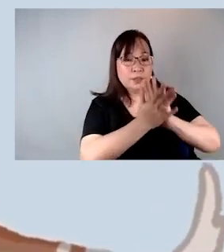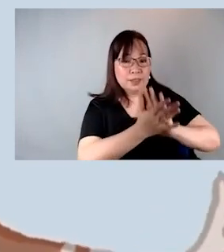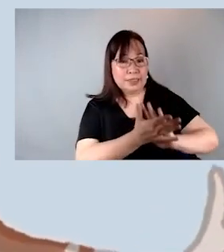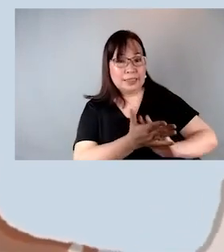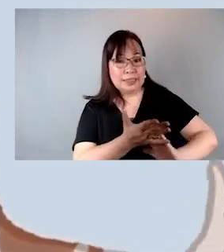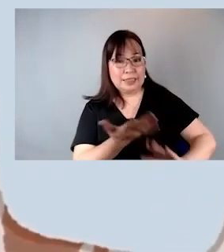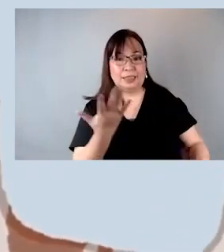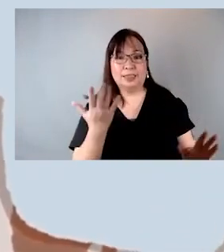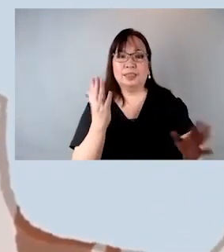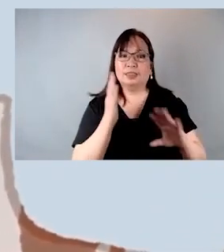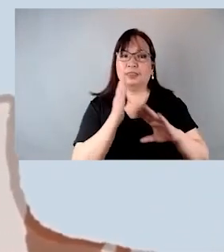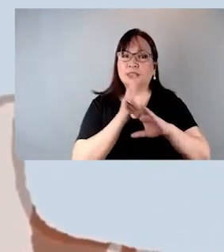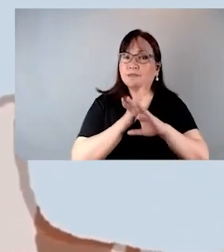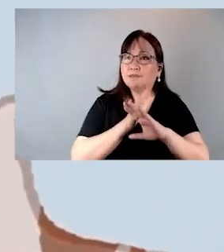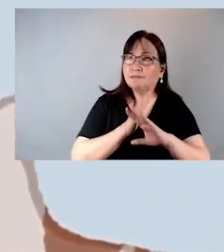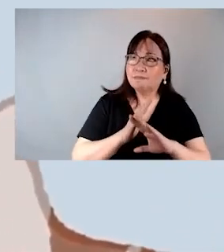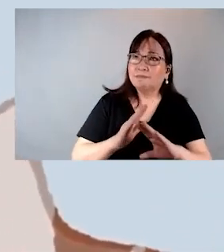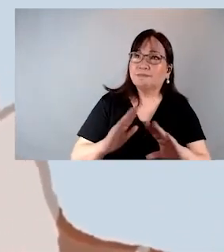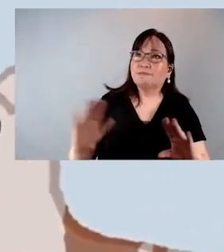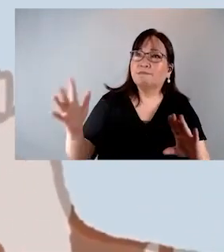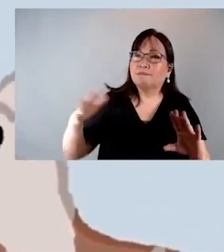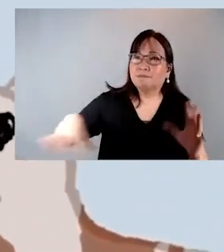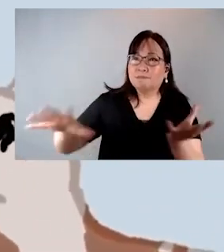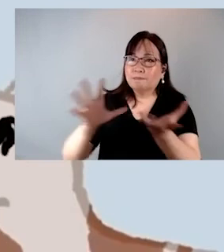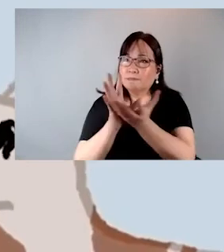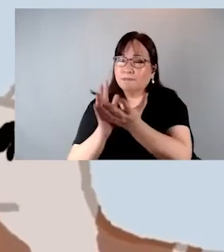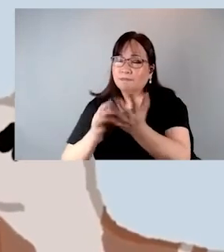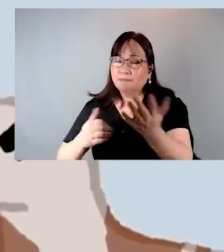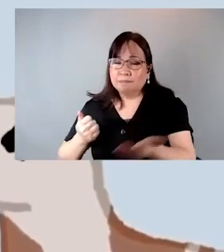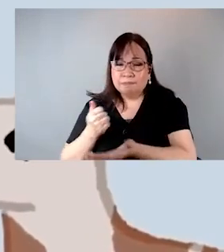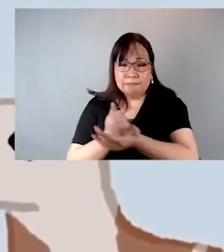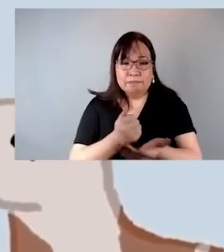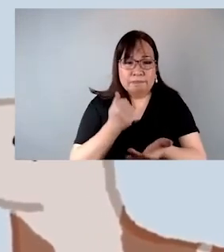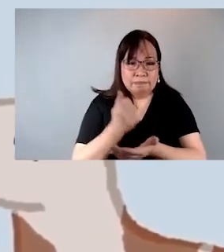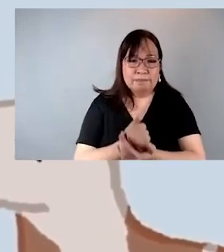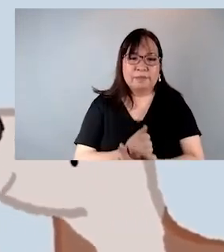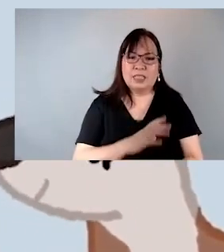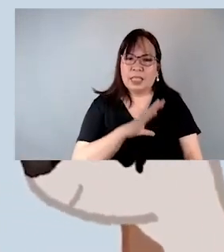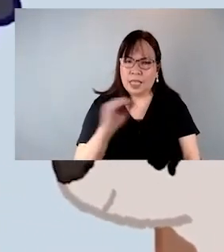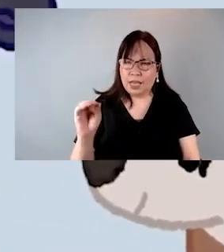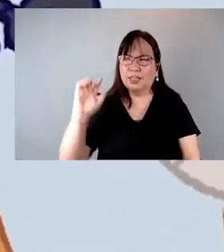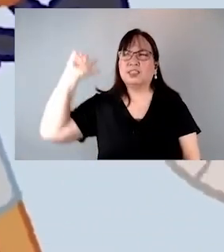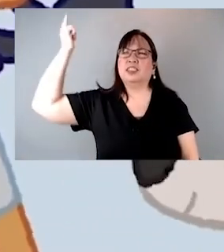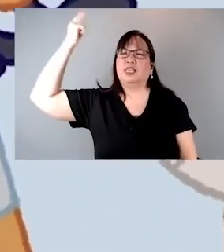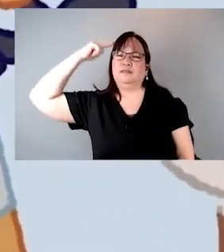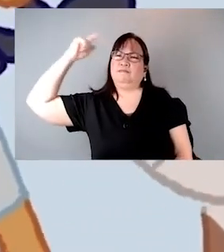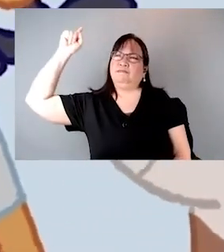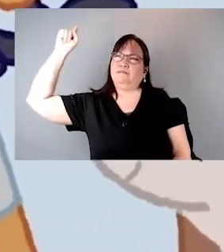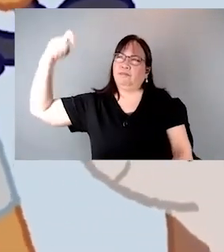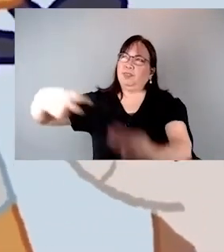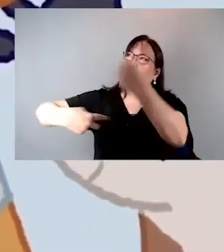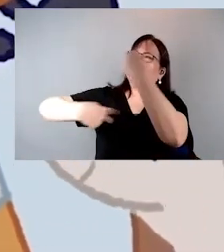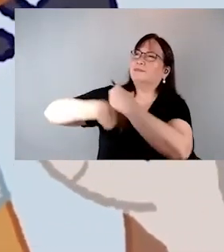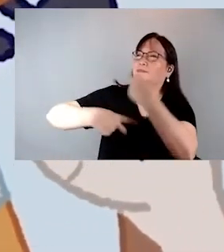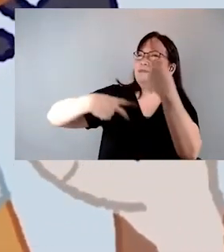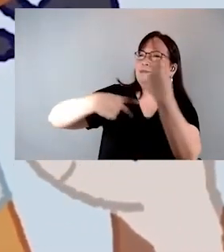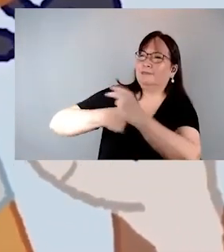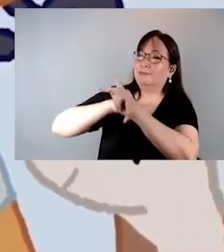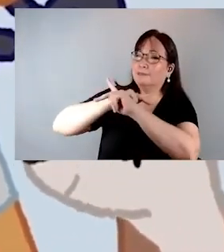ligtas, sa tahimik at matalunin na pamayanan. At siyempre pagtanggol ng